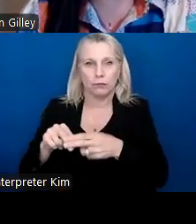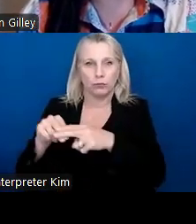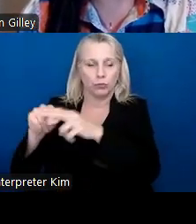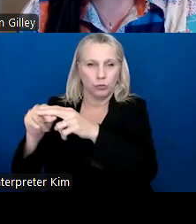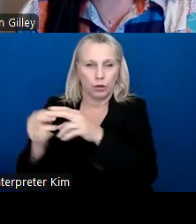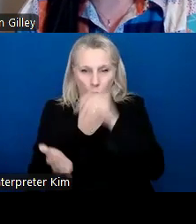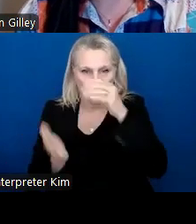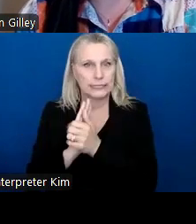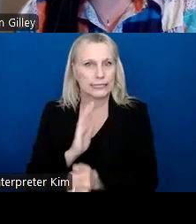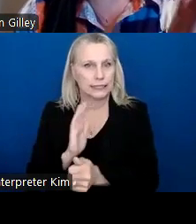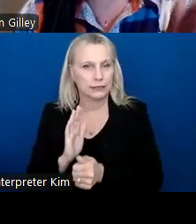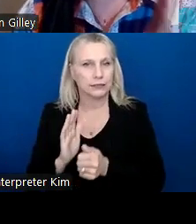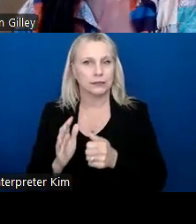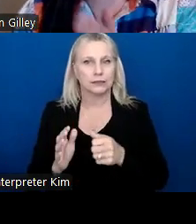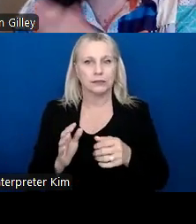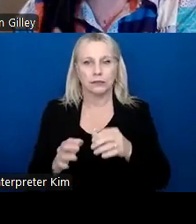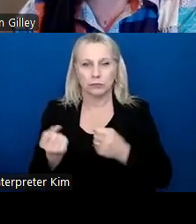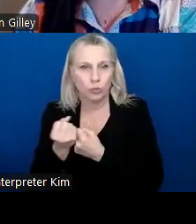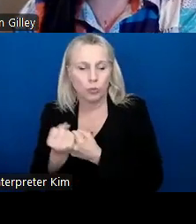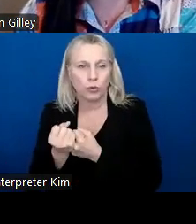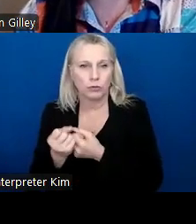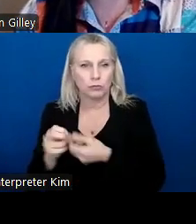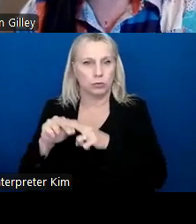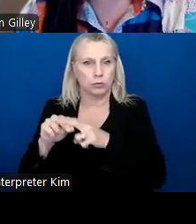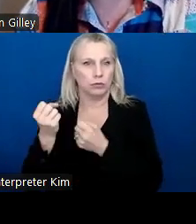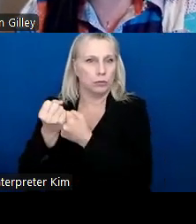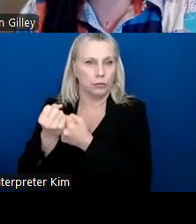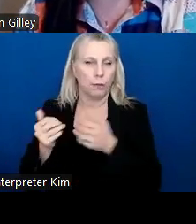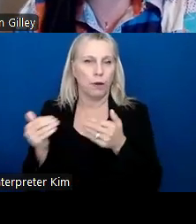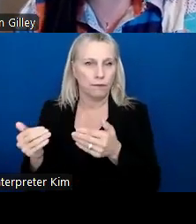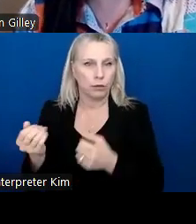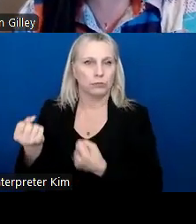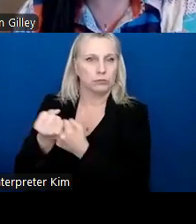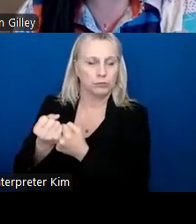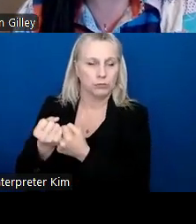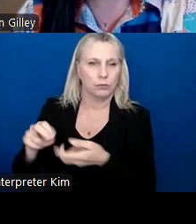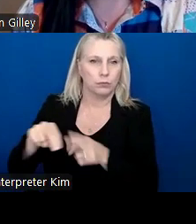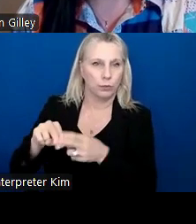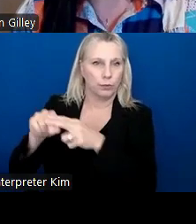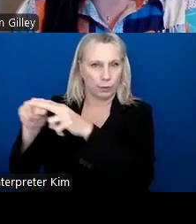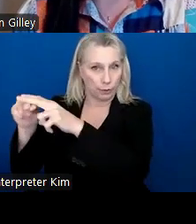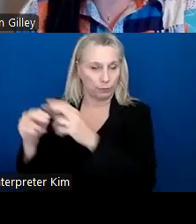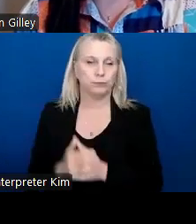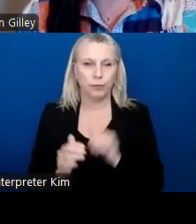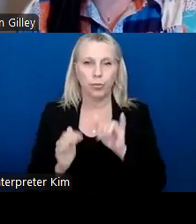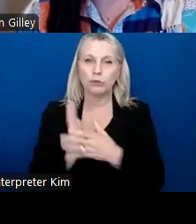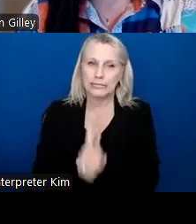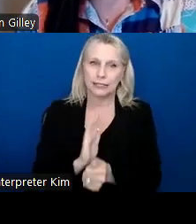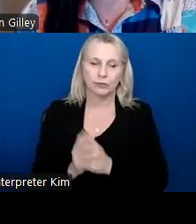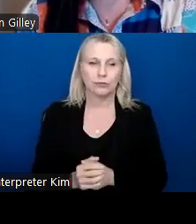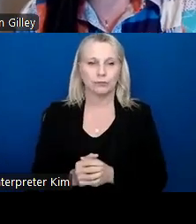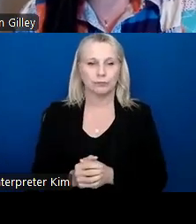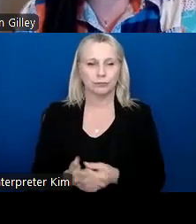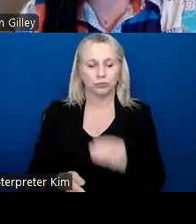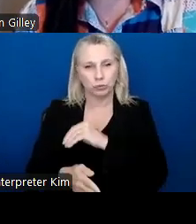learning a skill, that skill is reinforced moving forward, and then continuing to build on it. Another